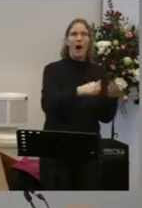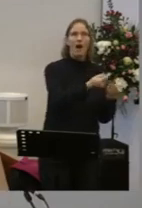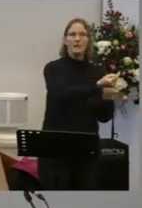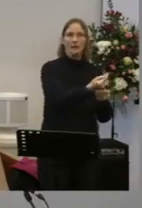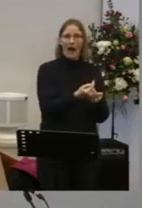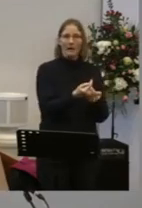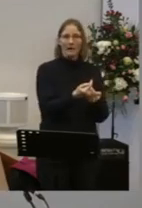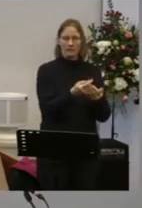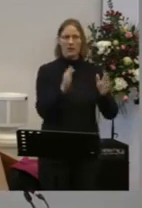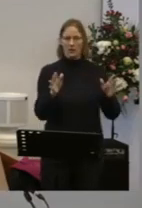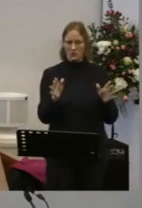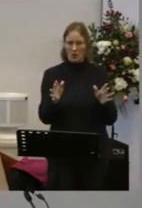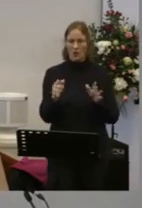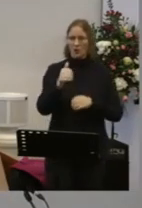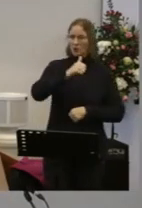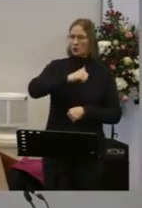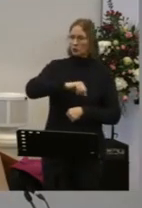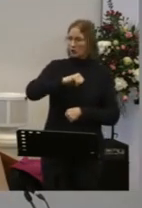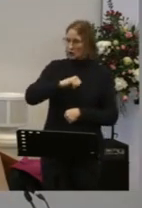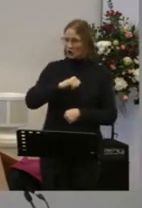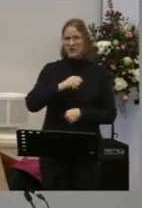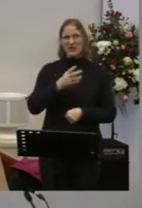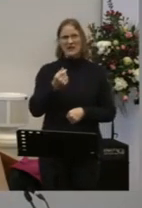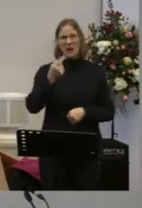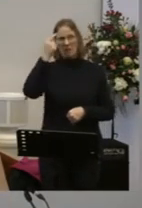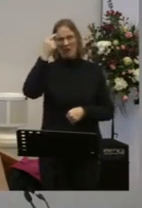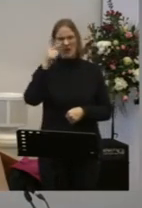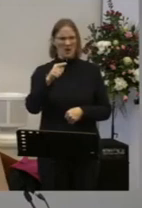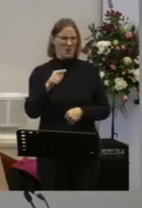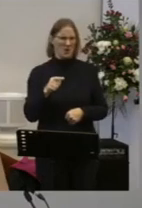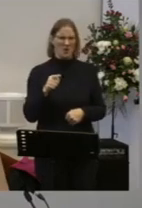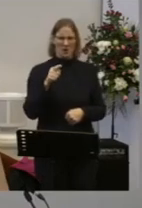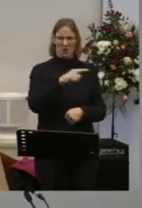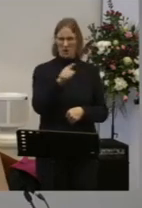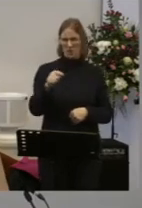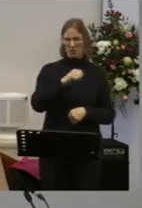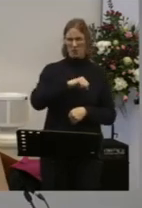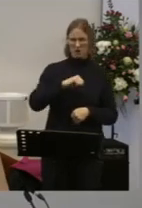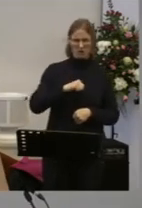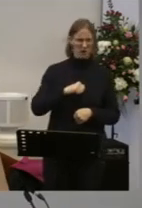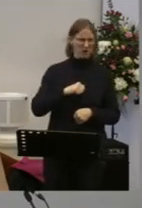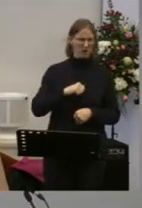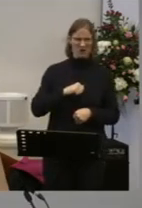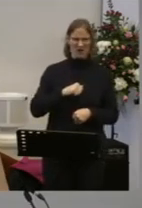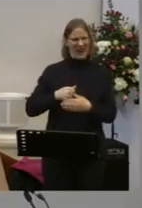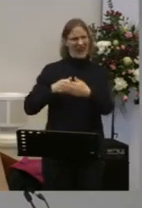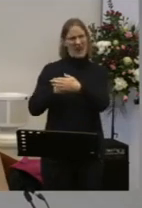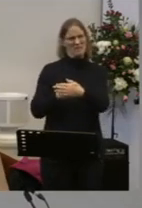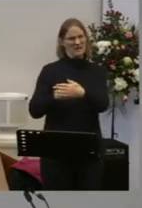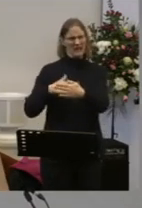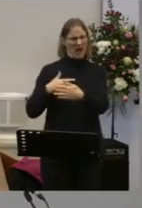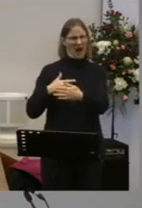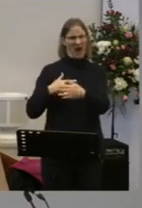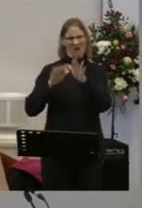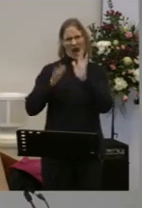must live your life like this And you mustn't do this The stereotype is that Christianity is restrictive